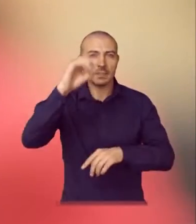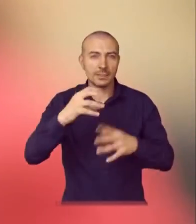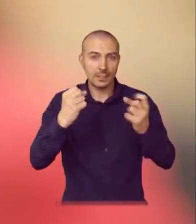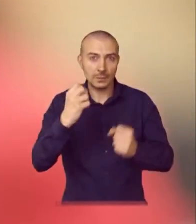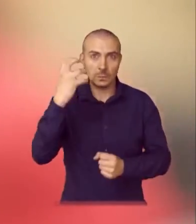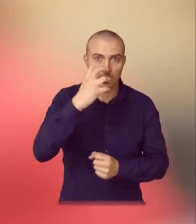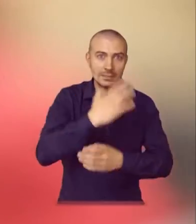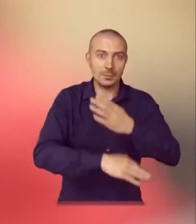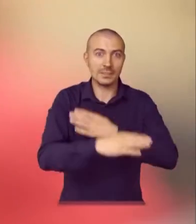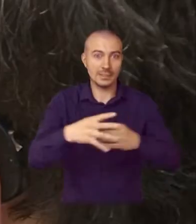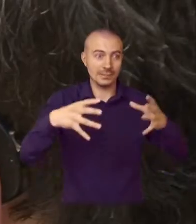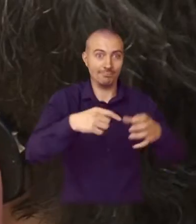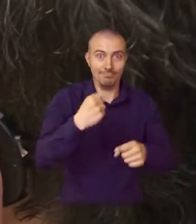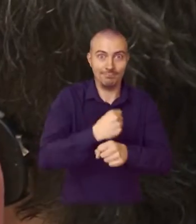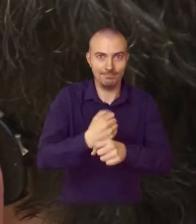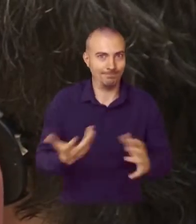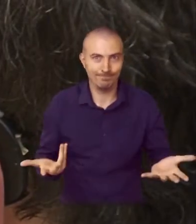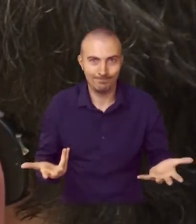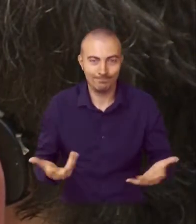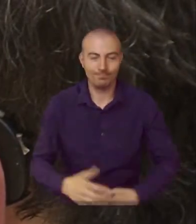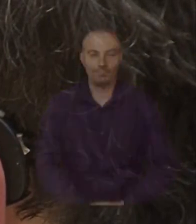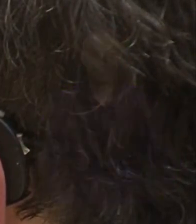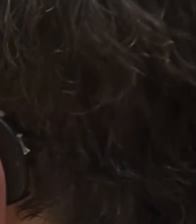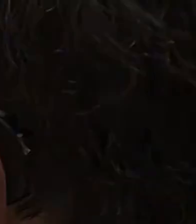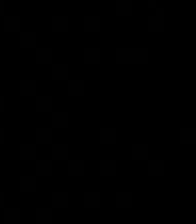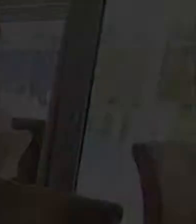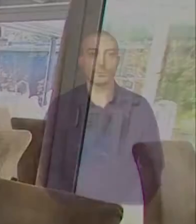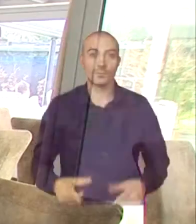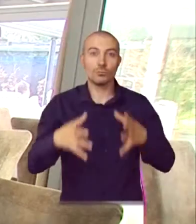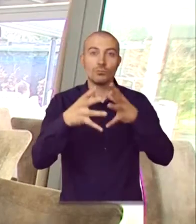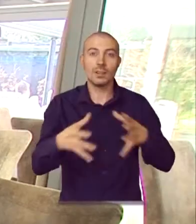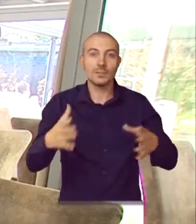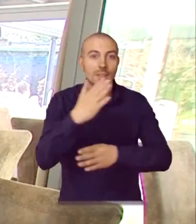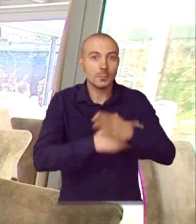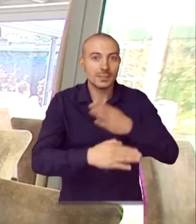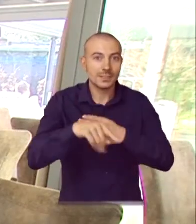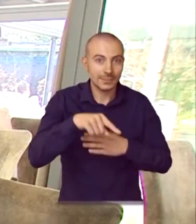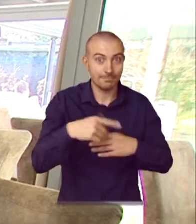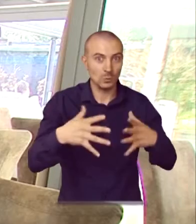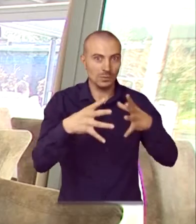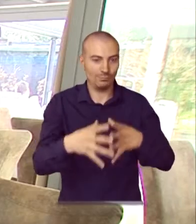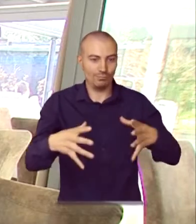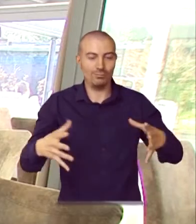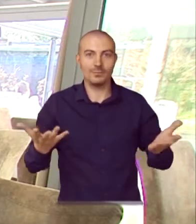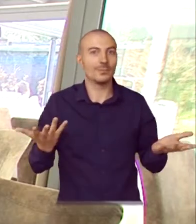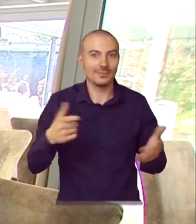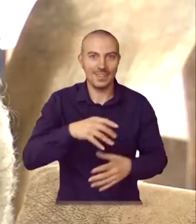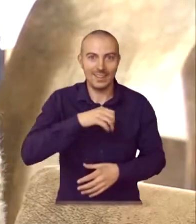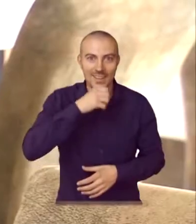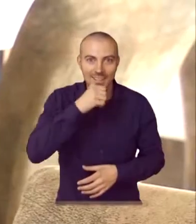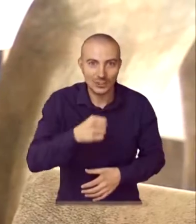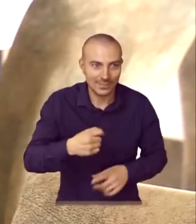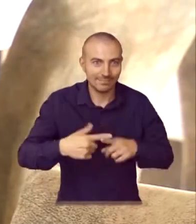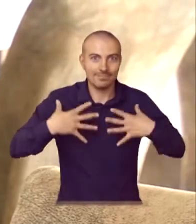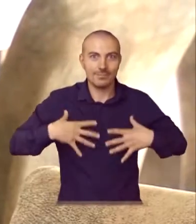do not have the opportunity to fully participate in the European labour market. Rates of disability are increasing